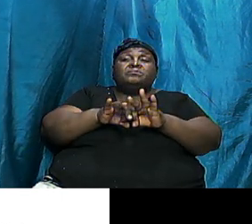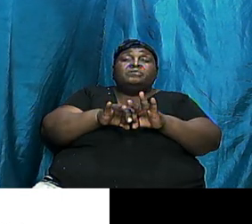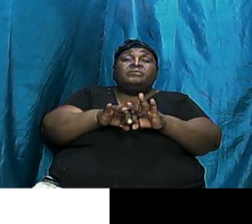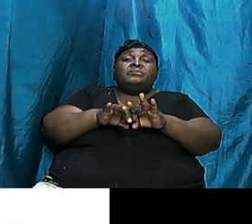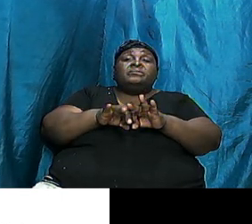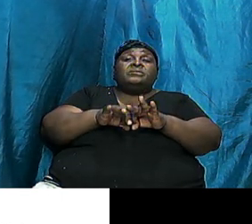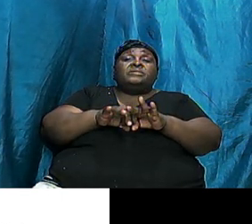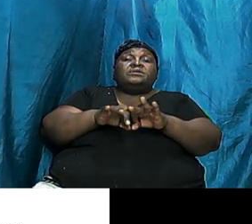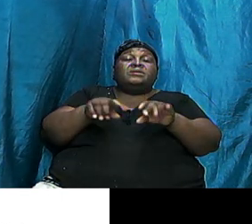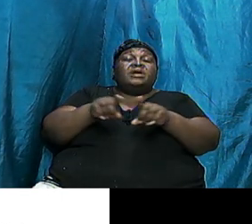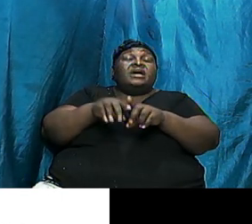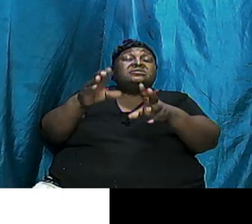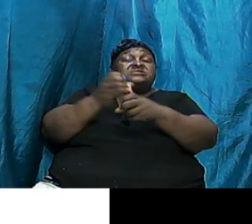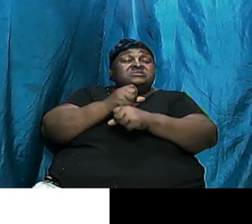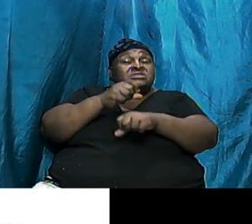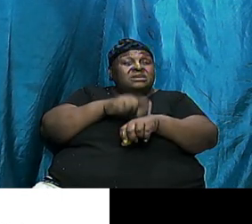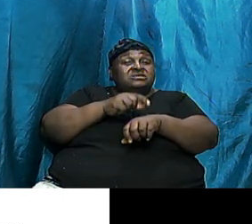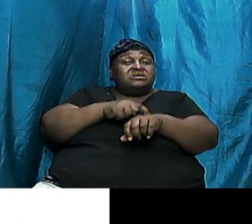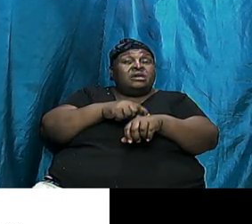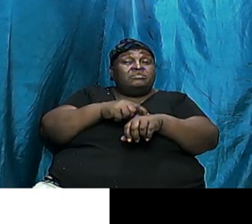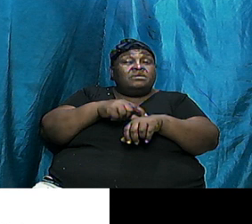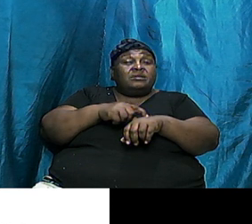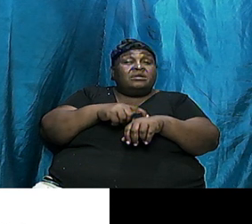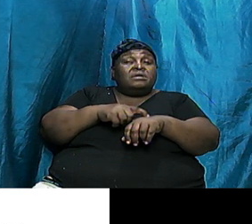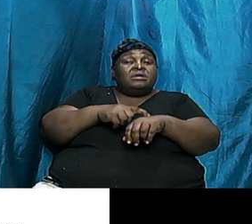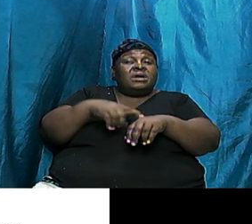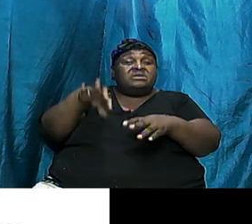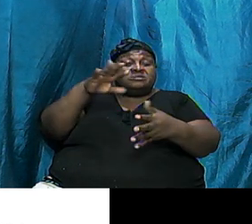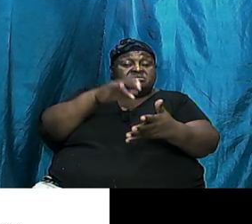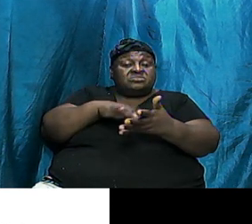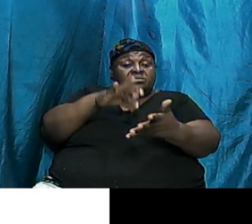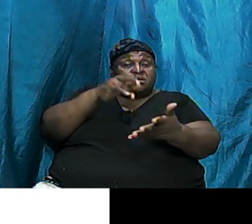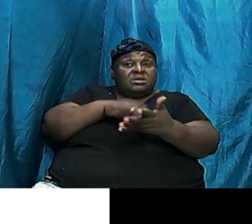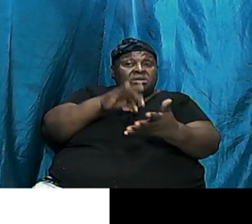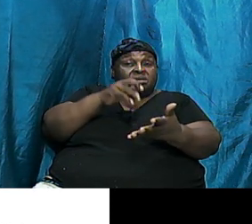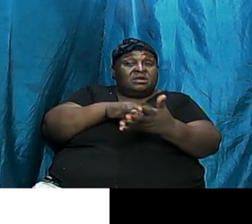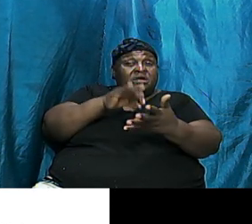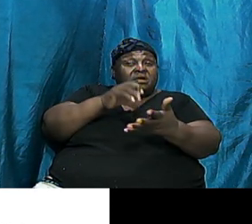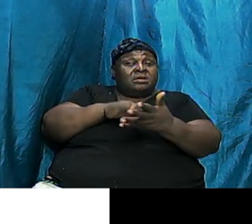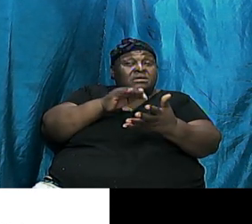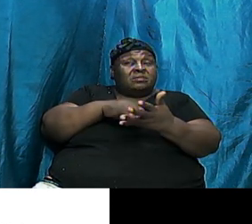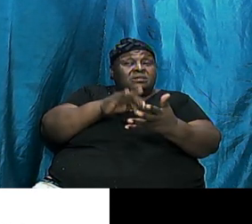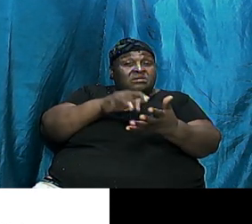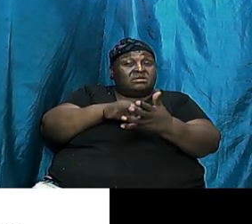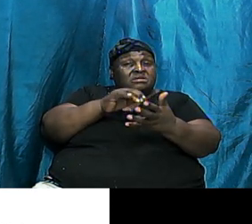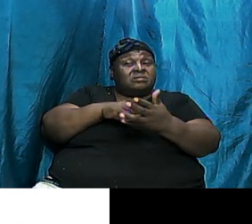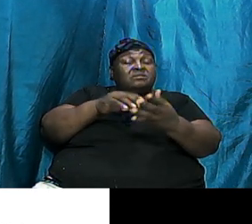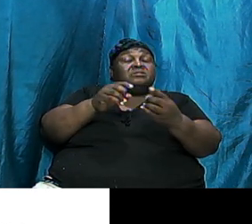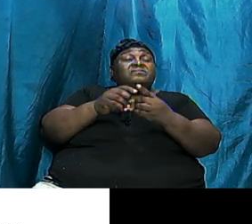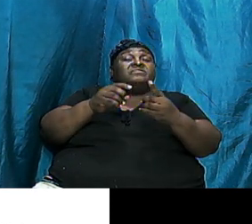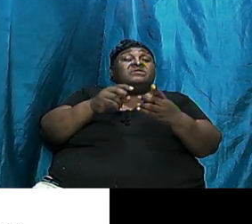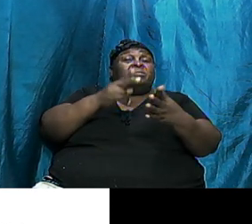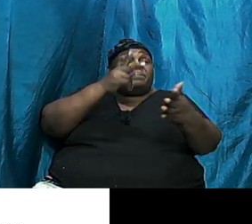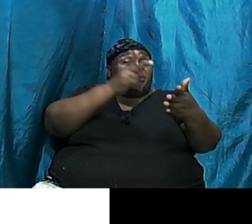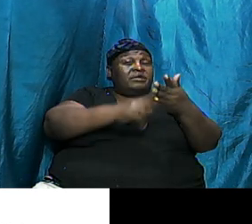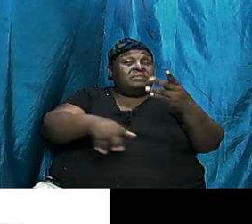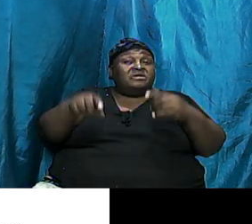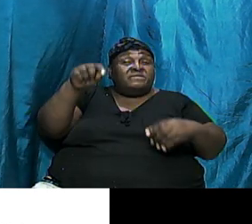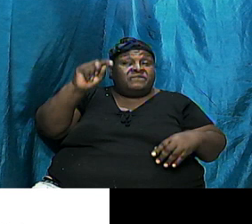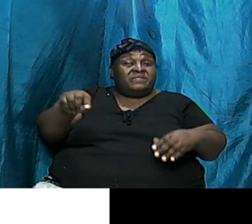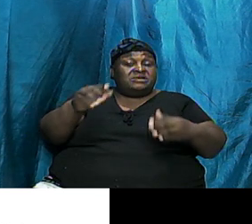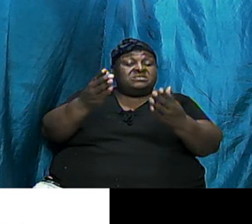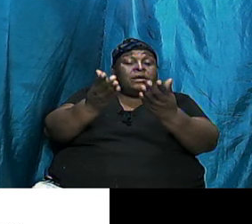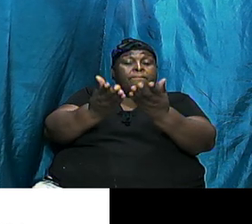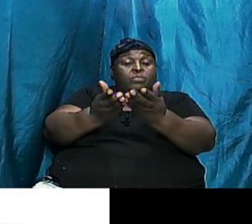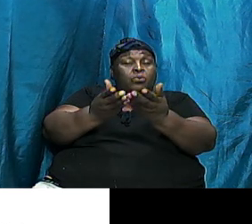take our time and we look through the divisions in this book, I want us to extract some of